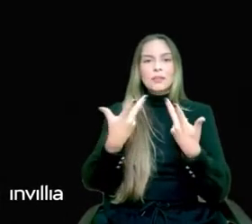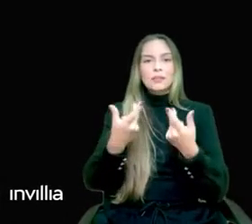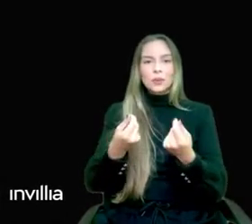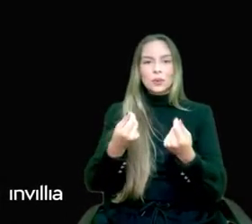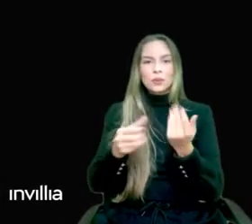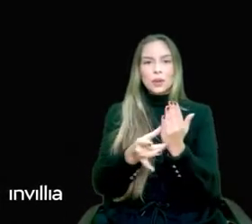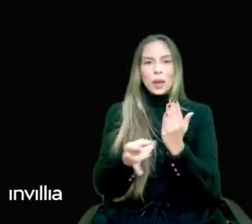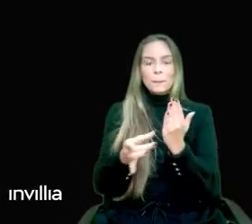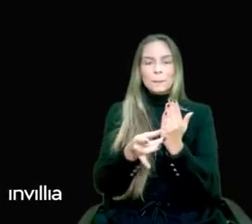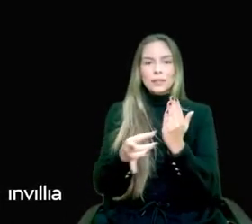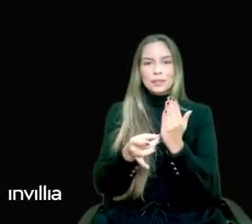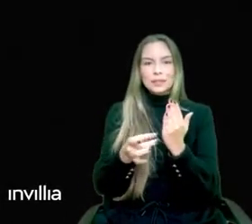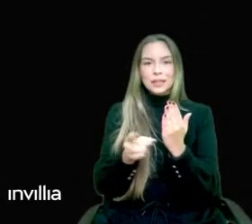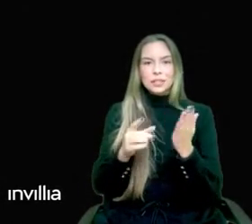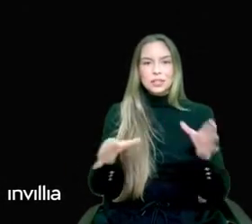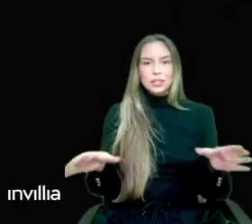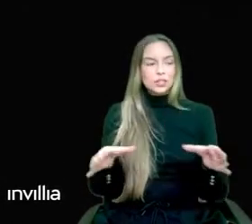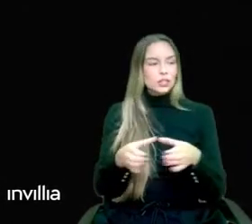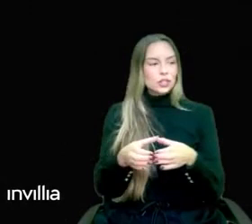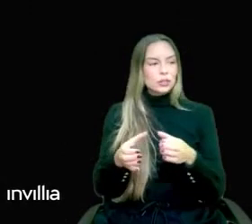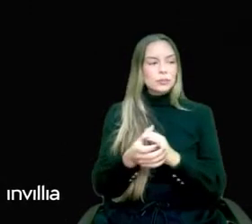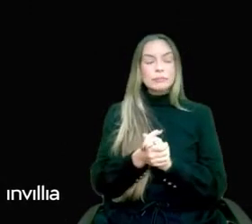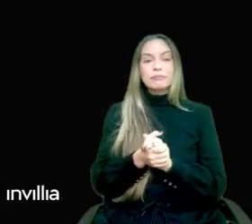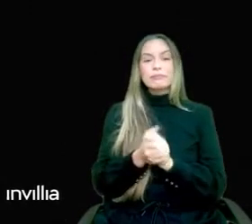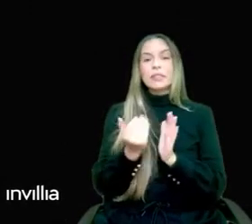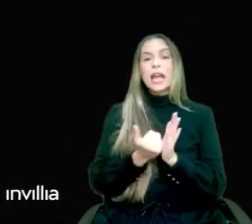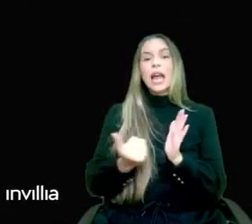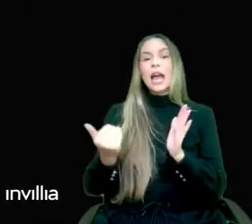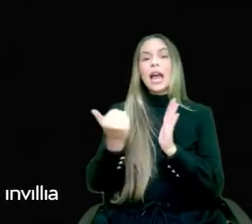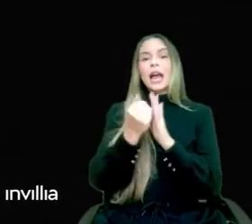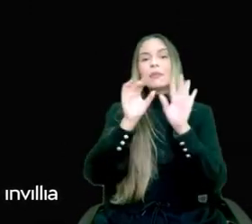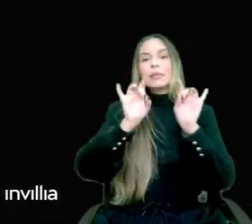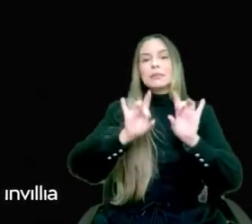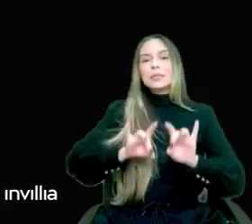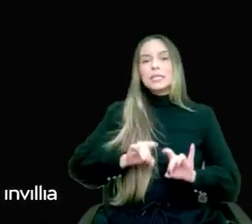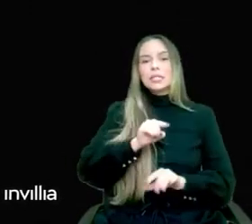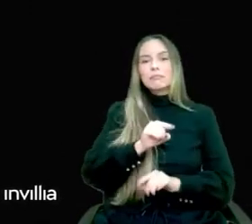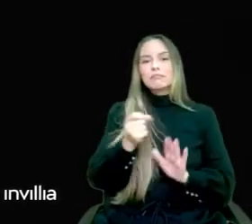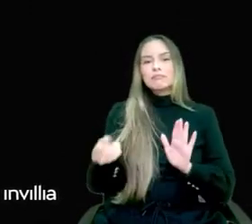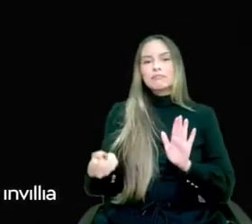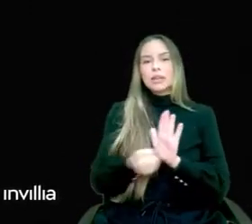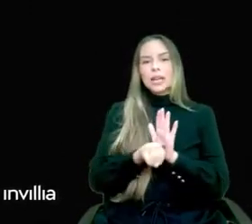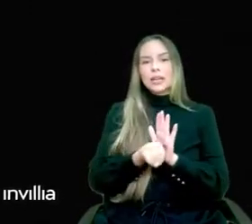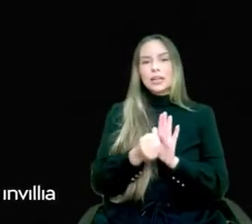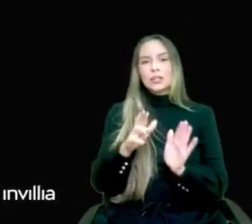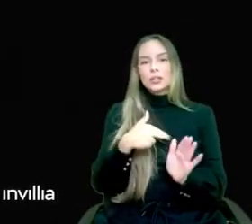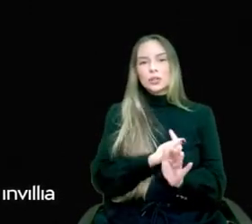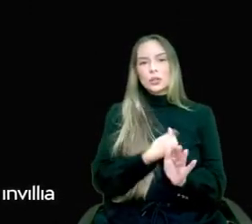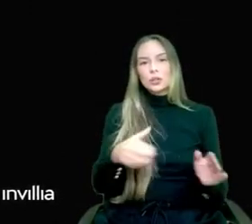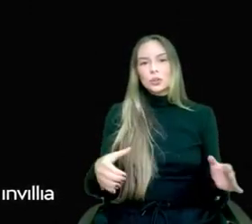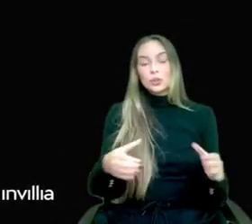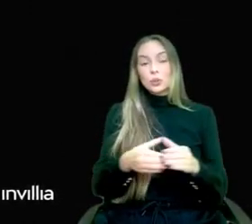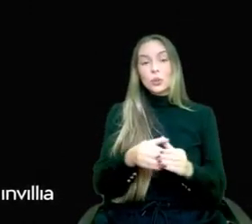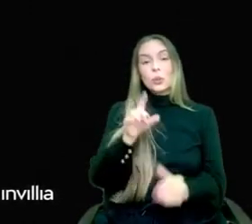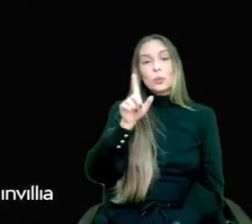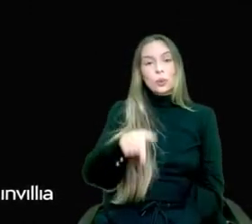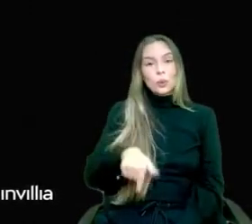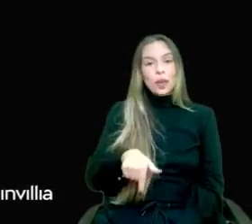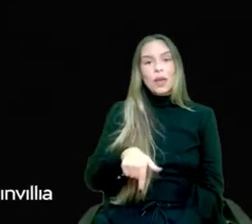The hyper specialized brands in our group are key to our success.